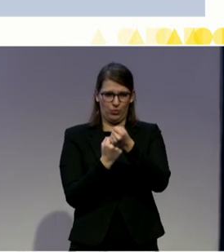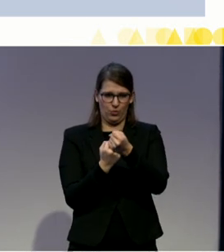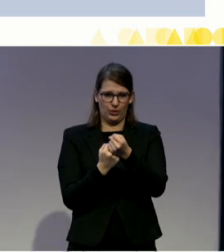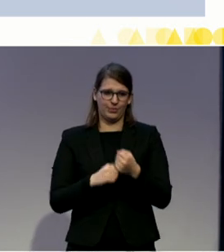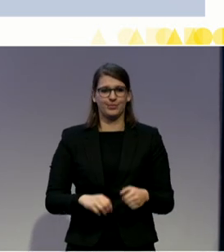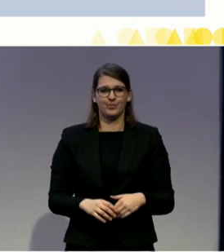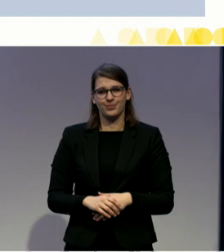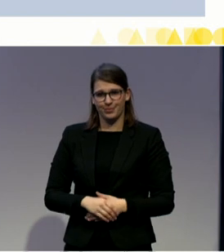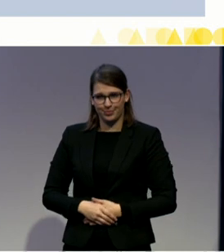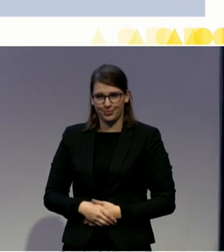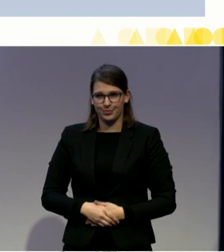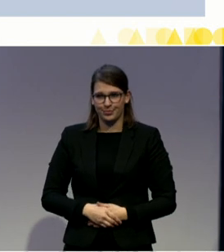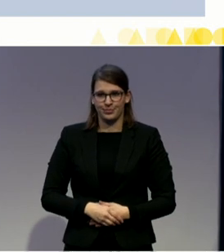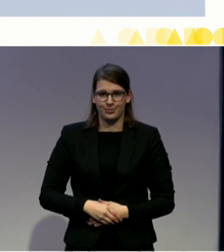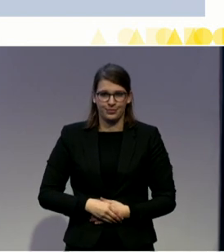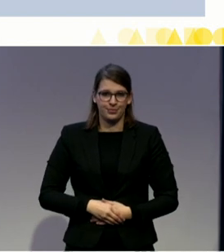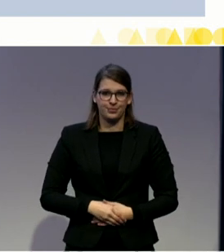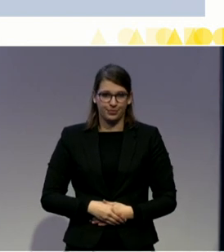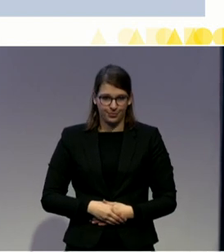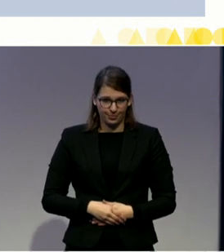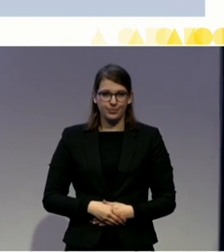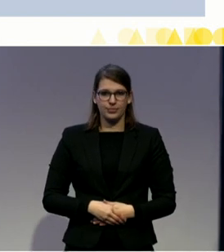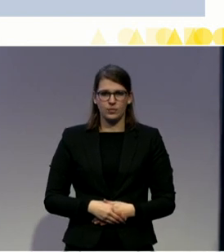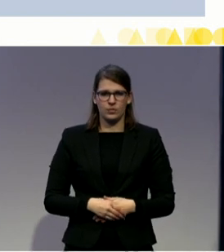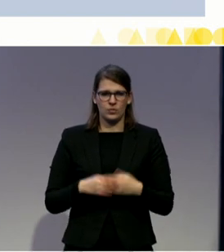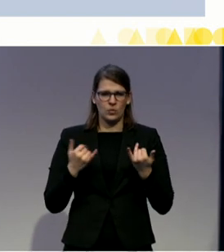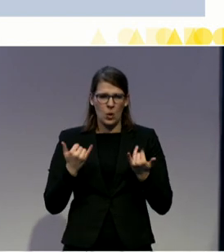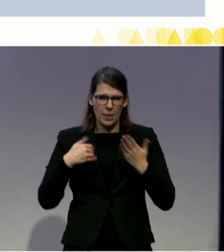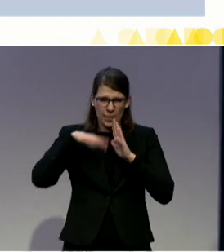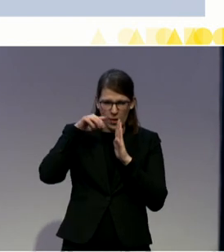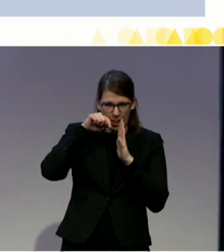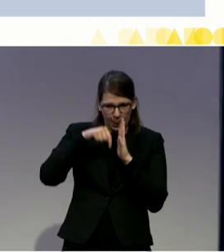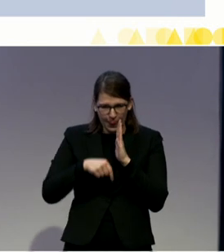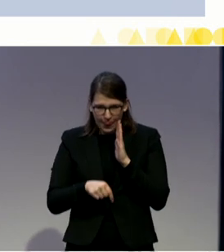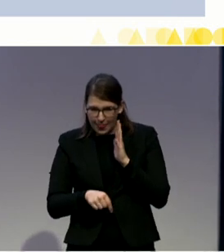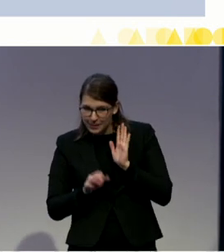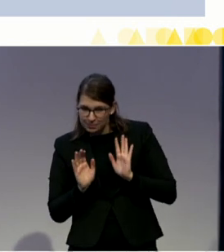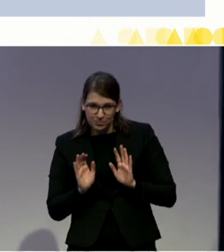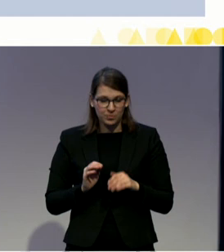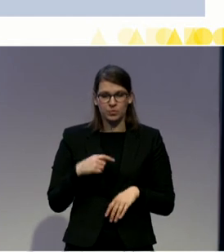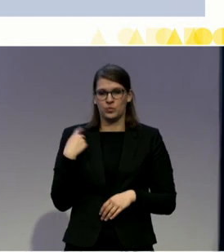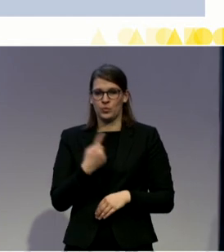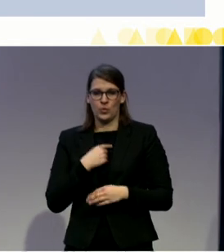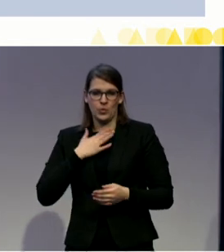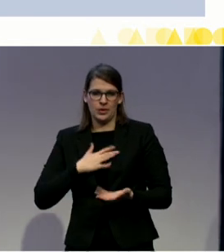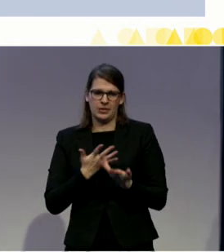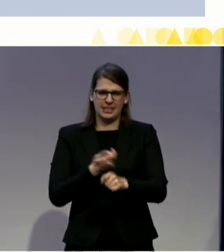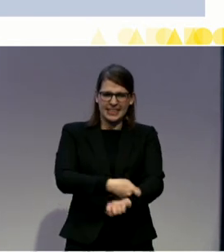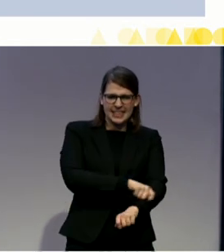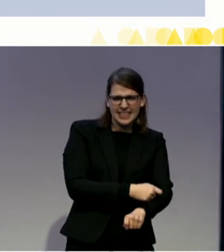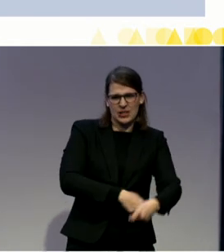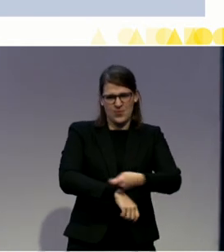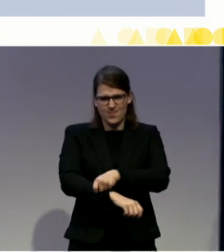So trying to break that down a little bit. In terms of the commitment, and we looked and identified